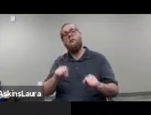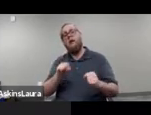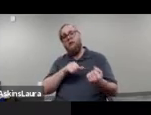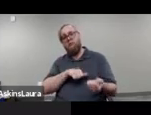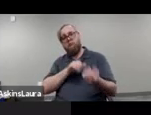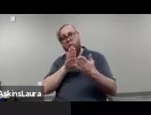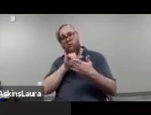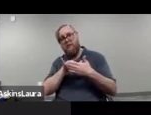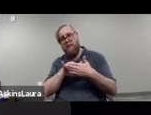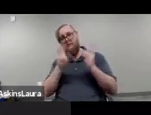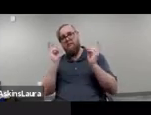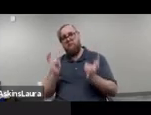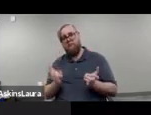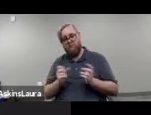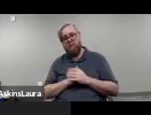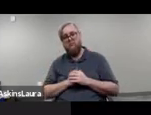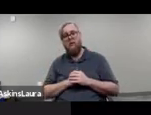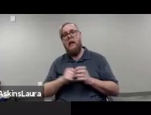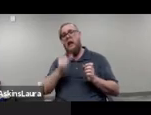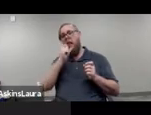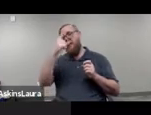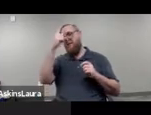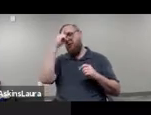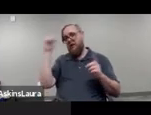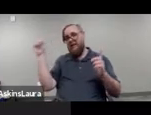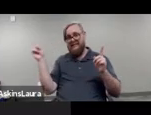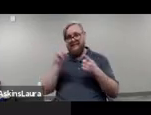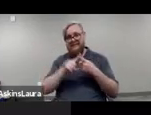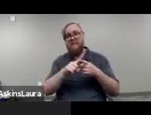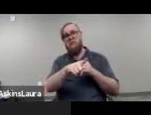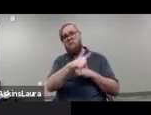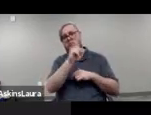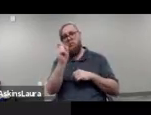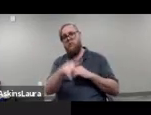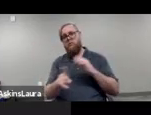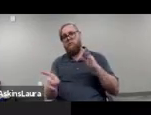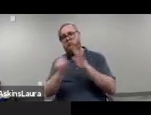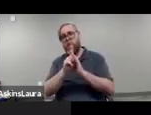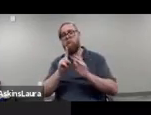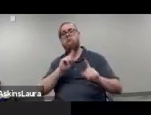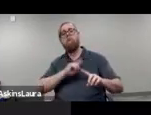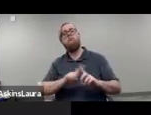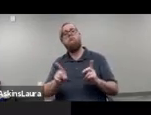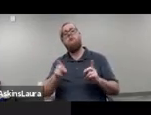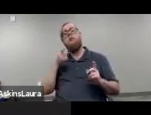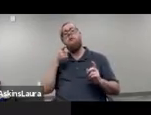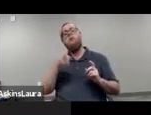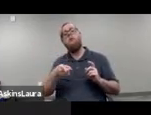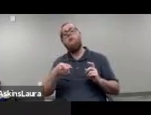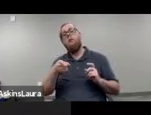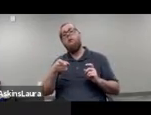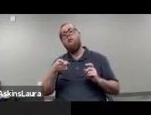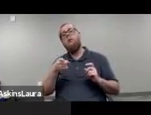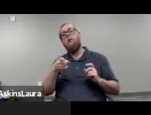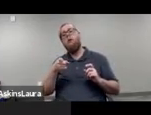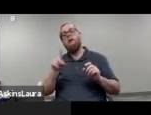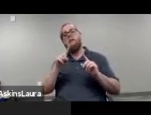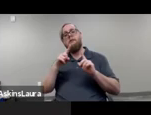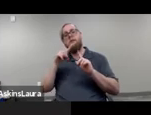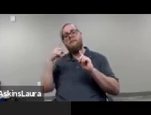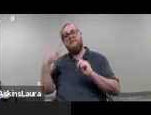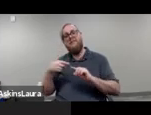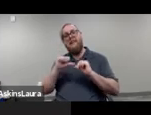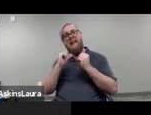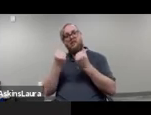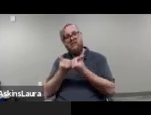the question came up if I hadn't thought about it until the question came up is that there are um there there are associations of